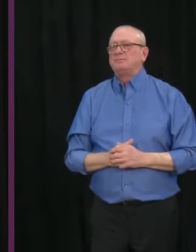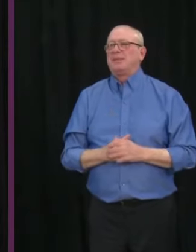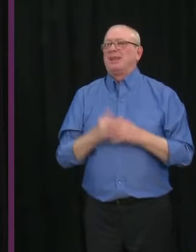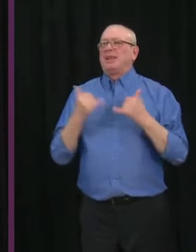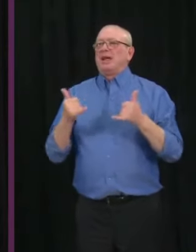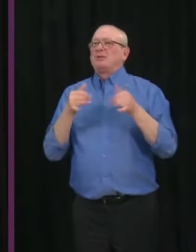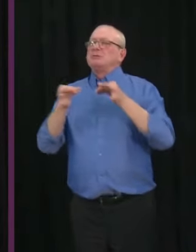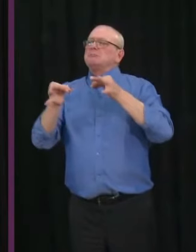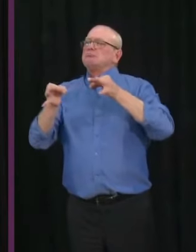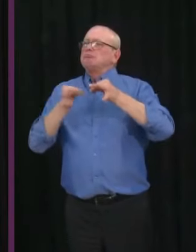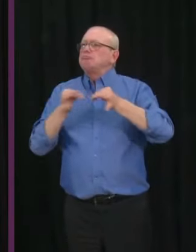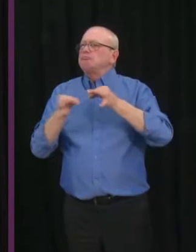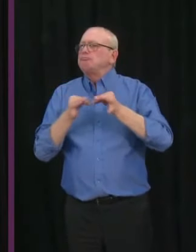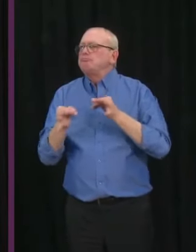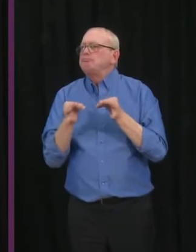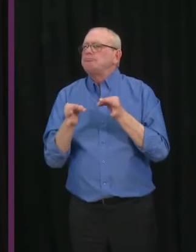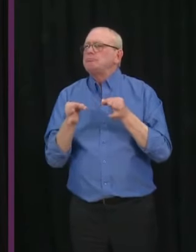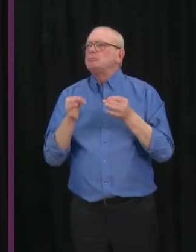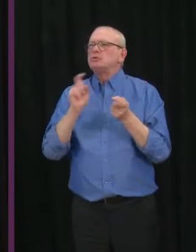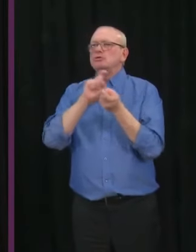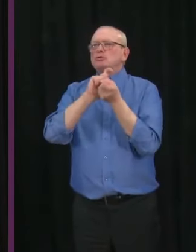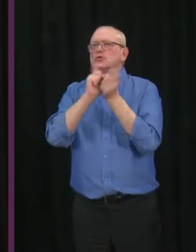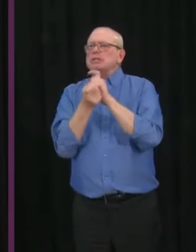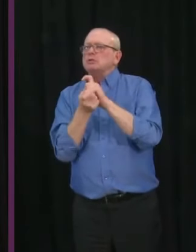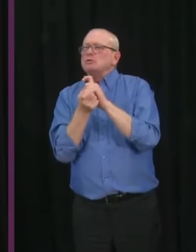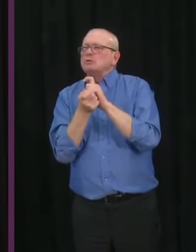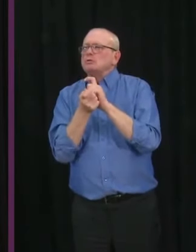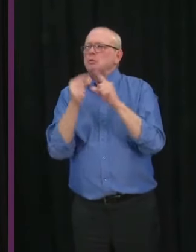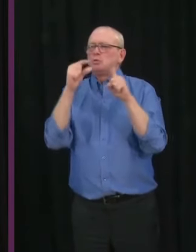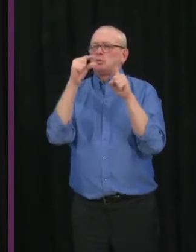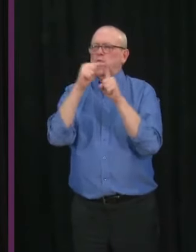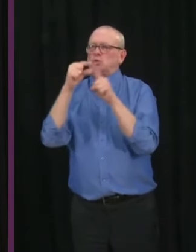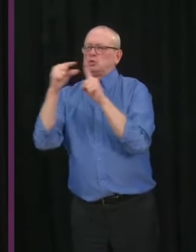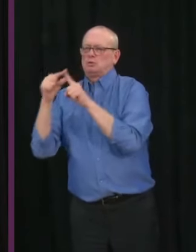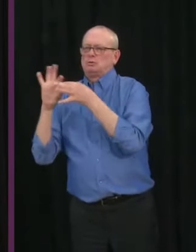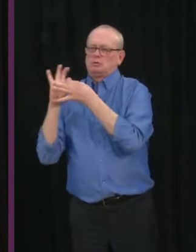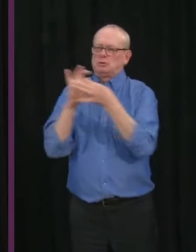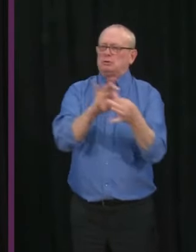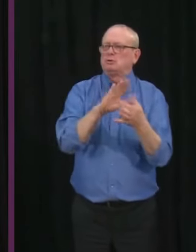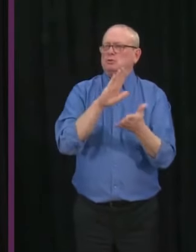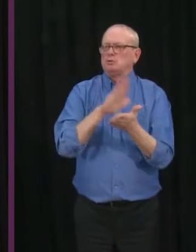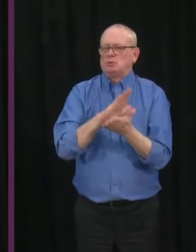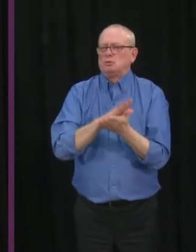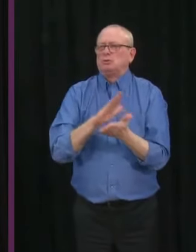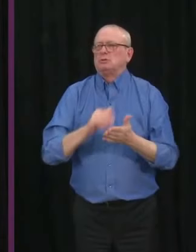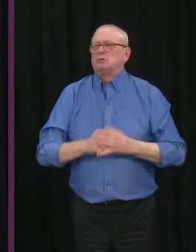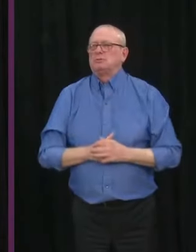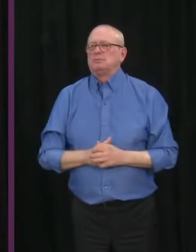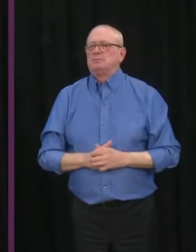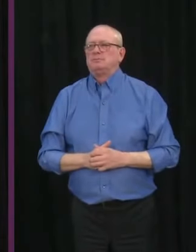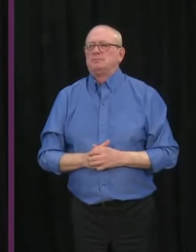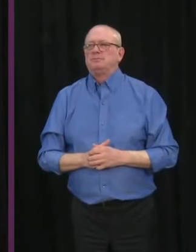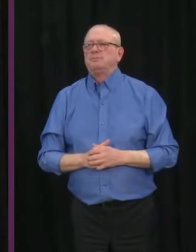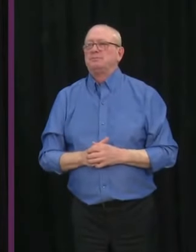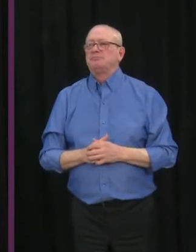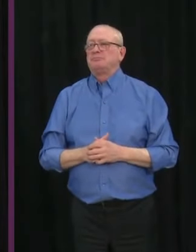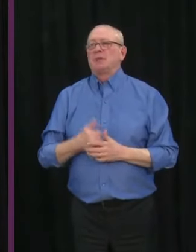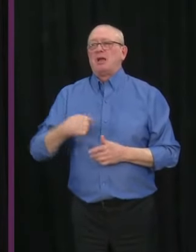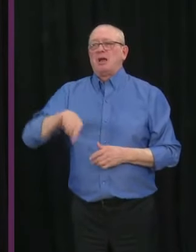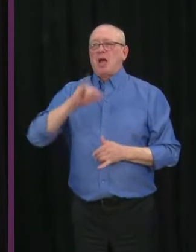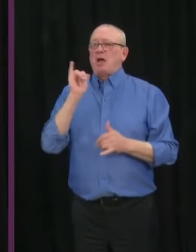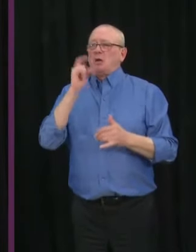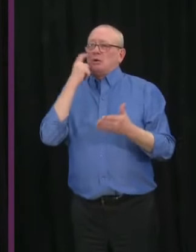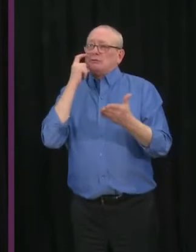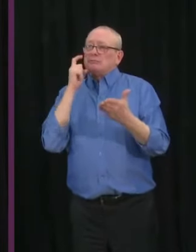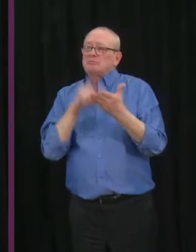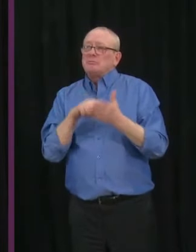cases of COVID-19 in schools. I know there are challenges with transitioning between online and in-person learning.